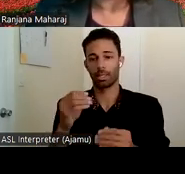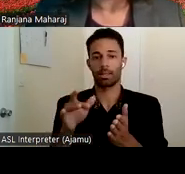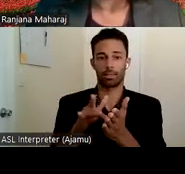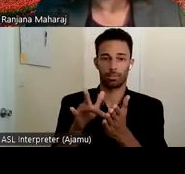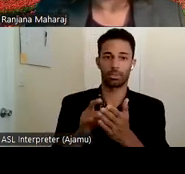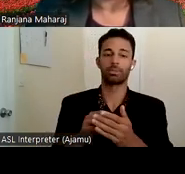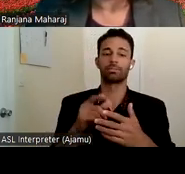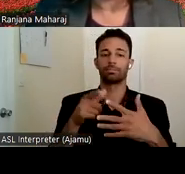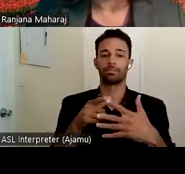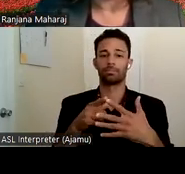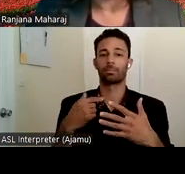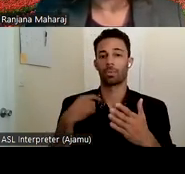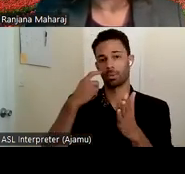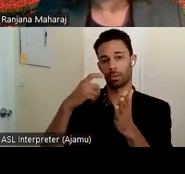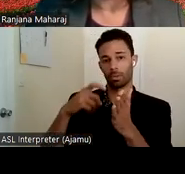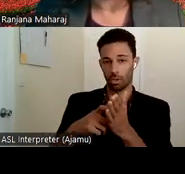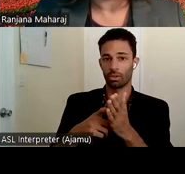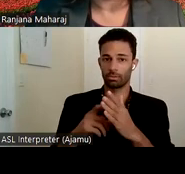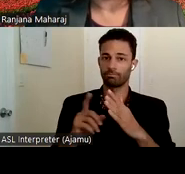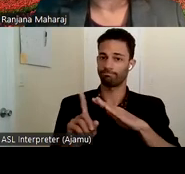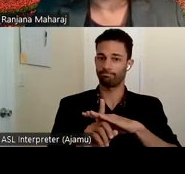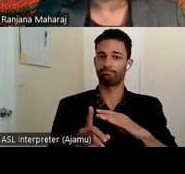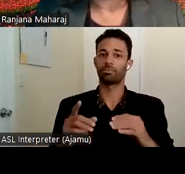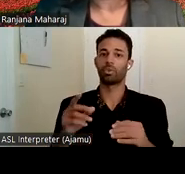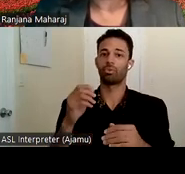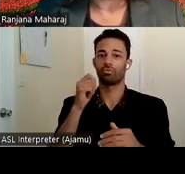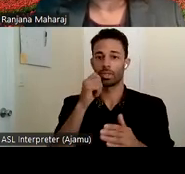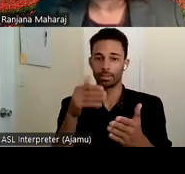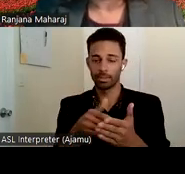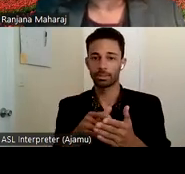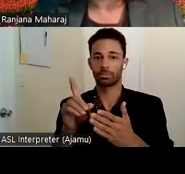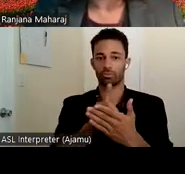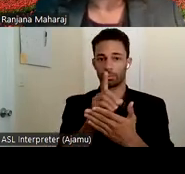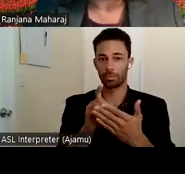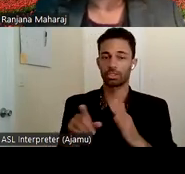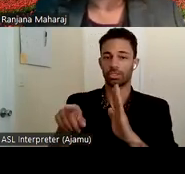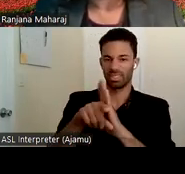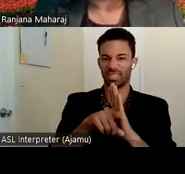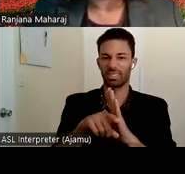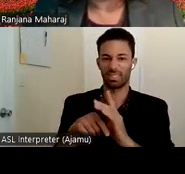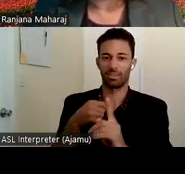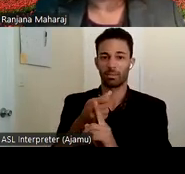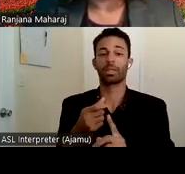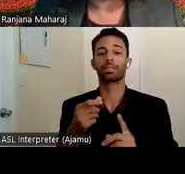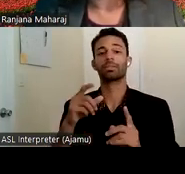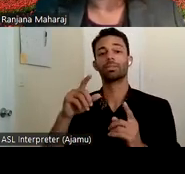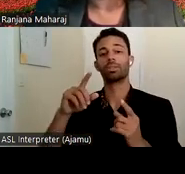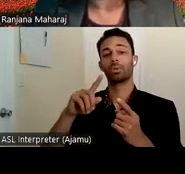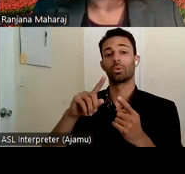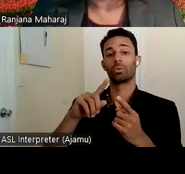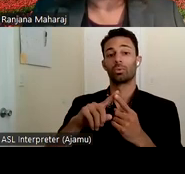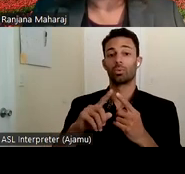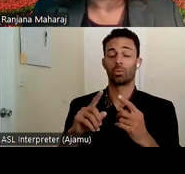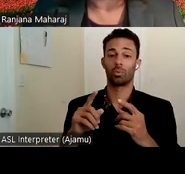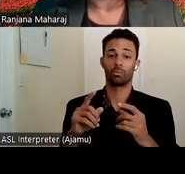existence of systemic racism, discrimination, and negative impacts. In order to combat its impacts, we